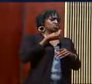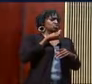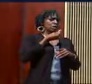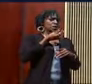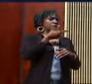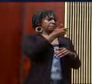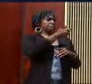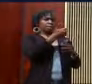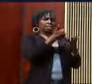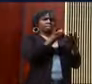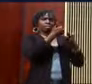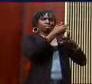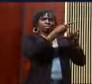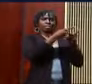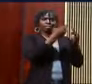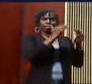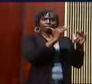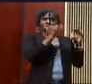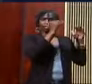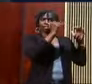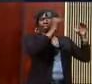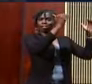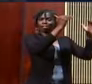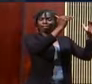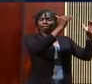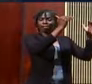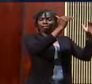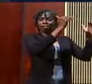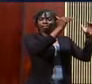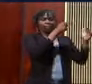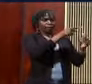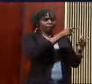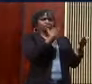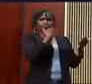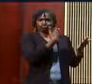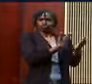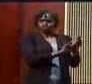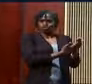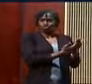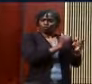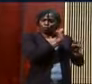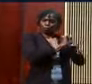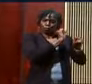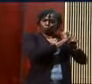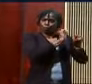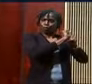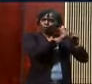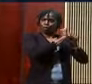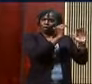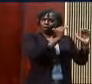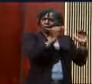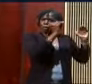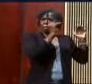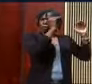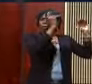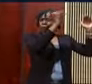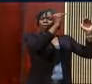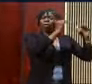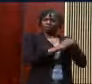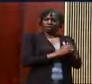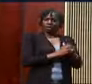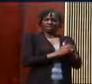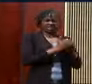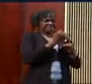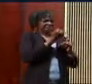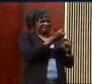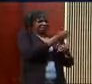heights in this Persian empire. He's doing well in the empire. And so, Nehemiah finds